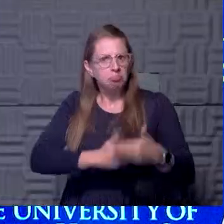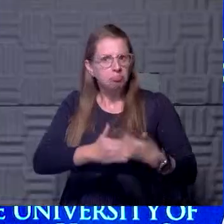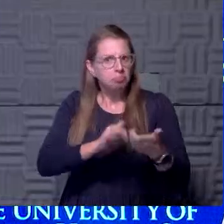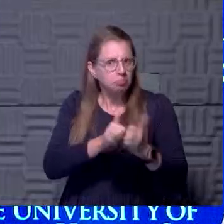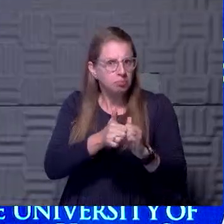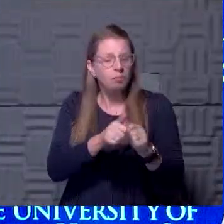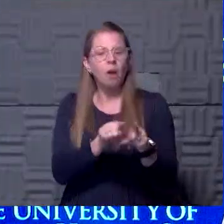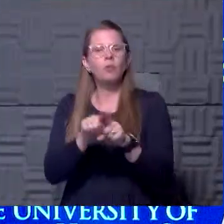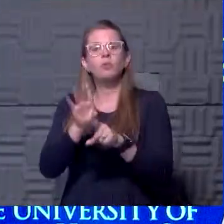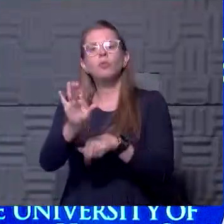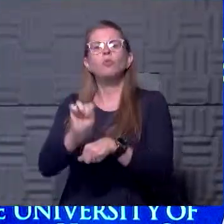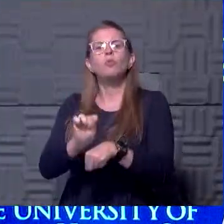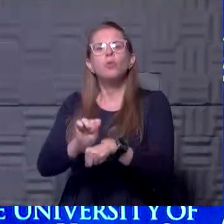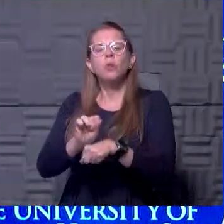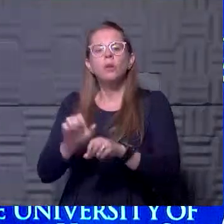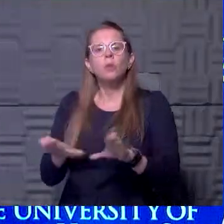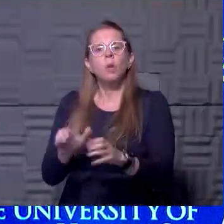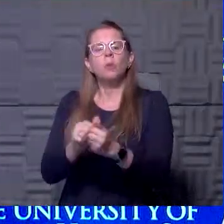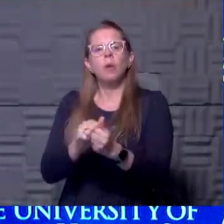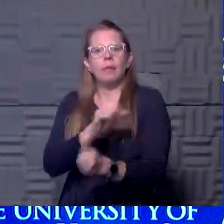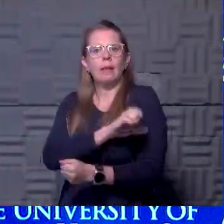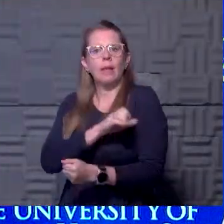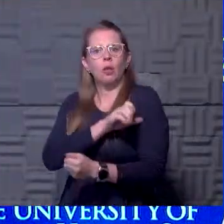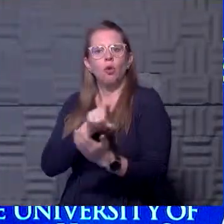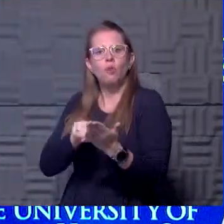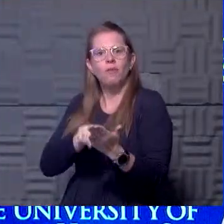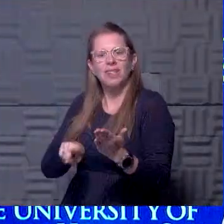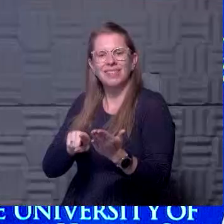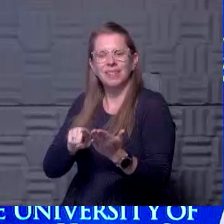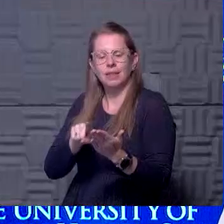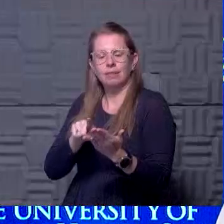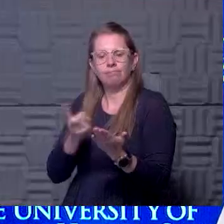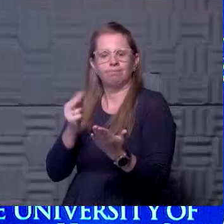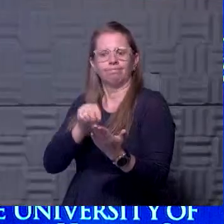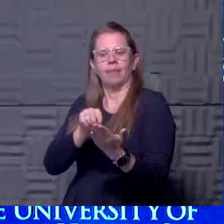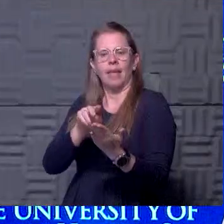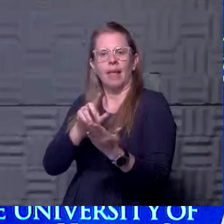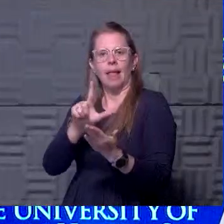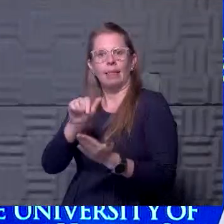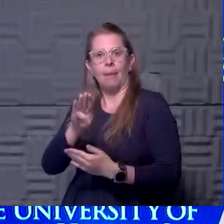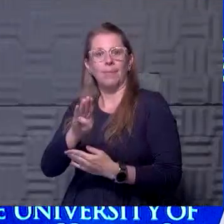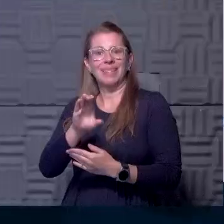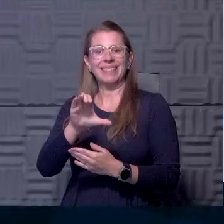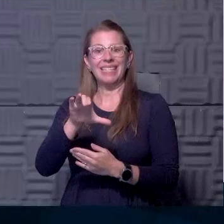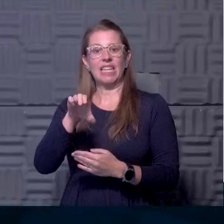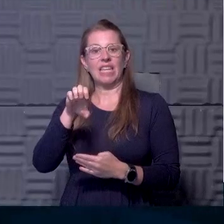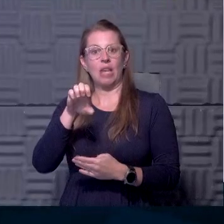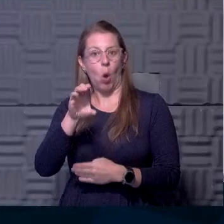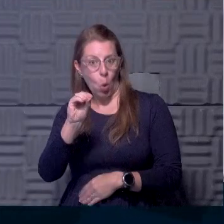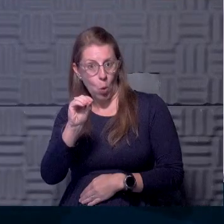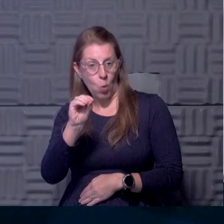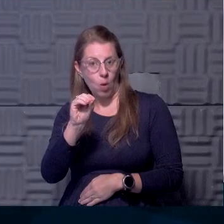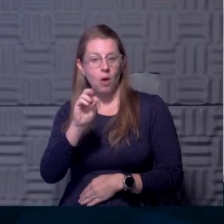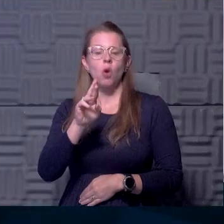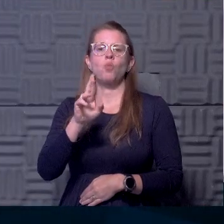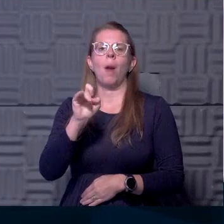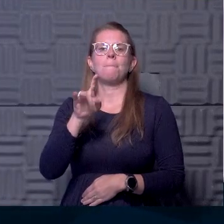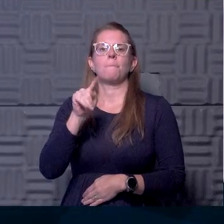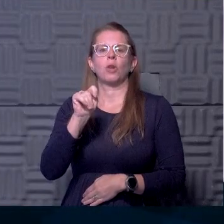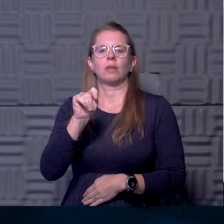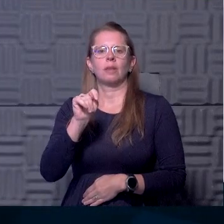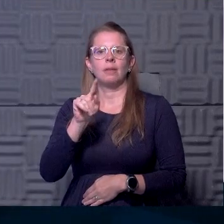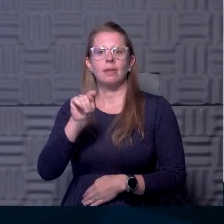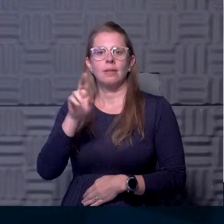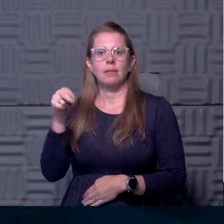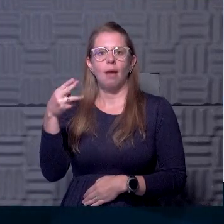especially the work you're doing with Clinical Reference Laboratory. And their CEO, Robert Thompson, is with us today. We're just going to